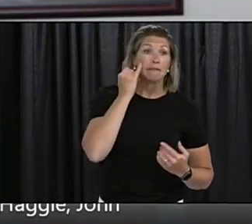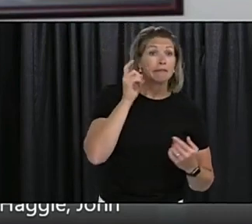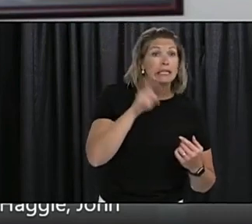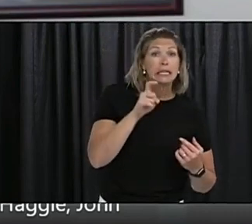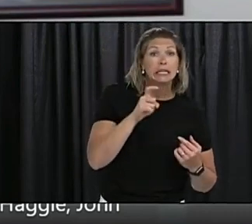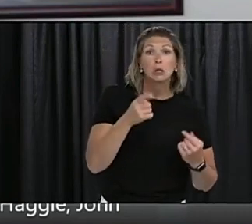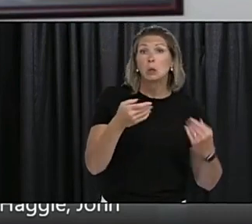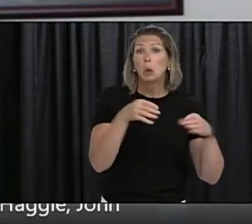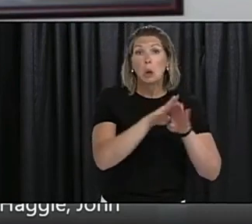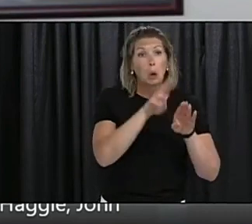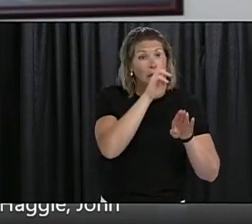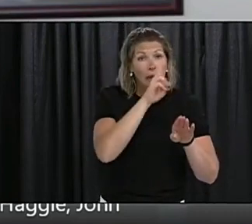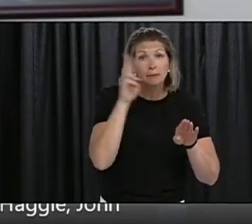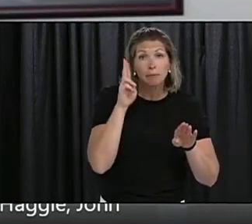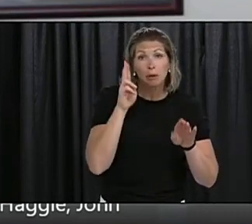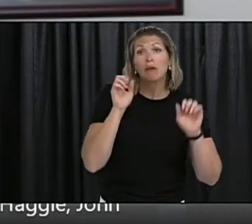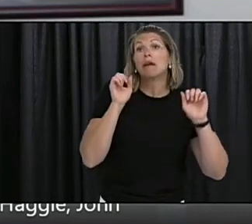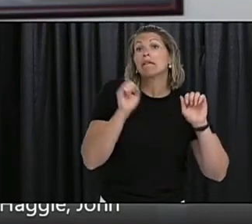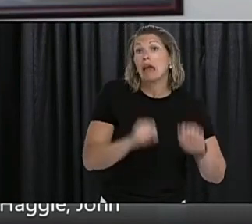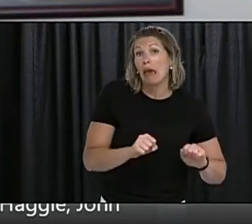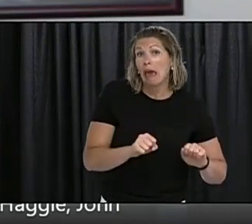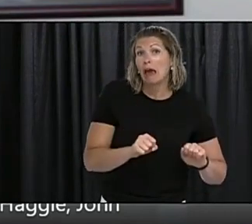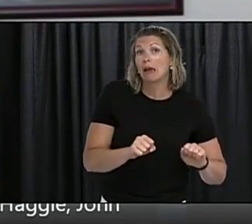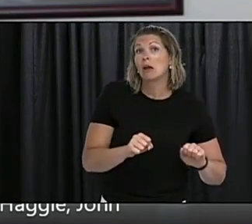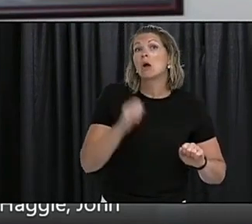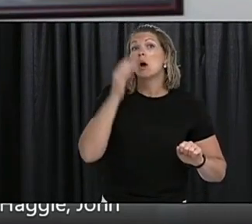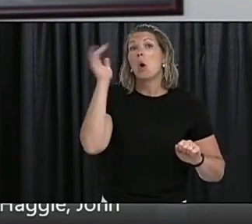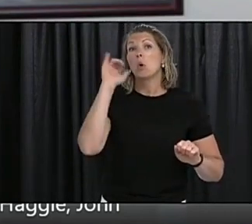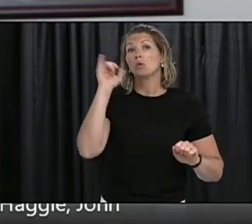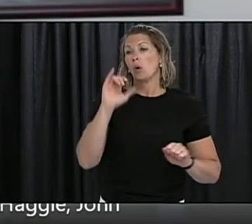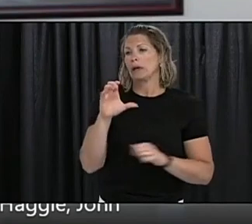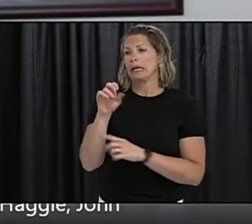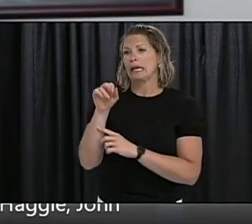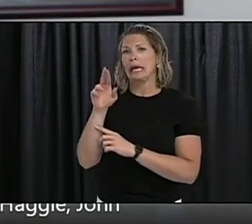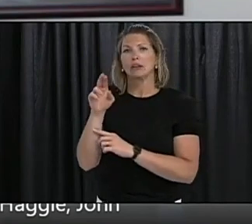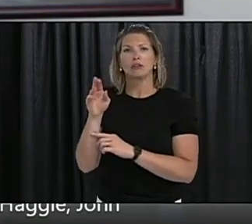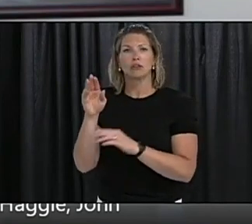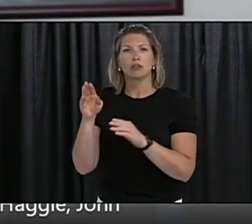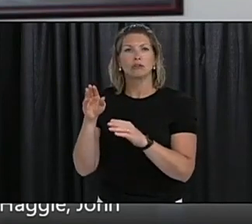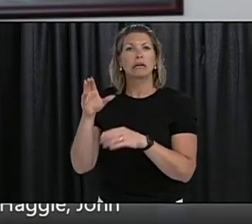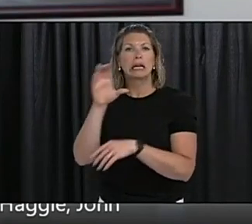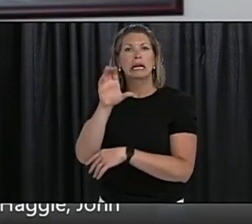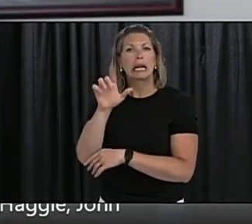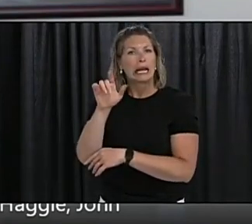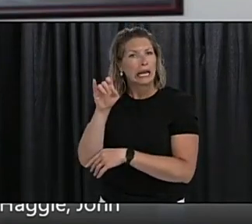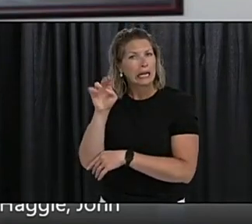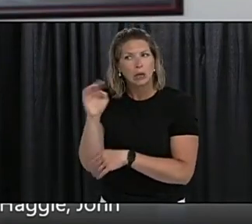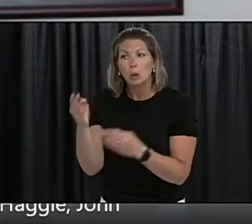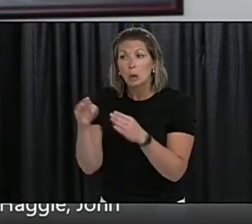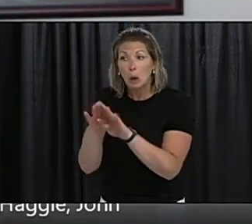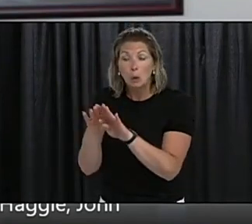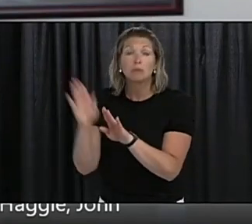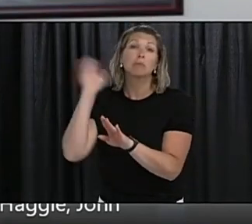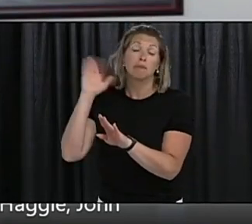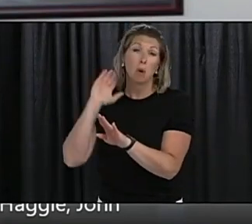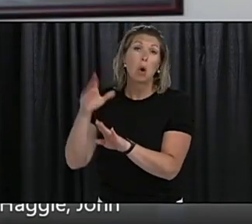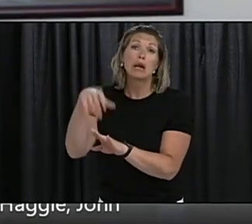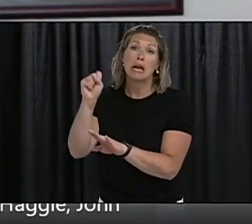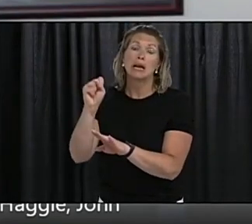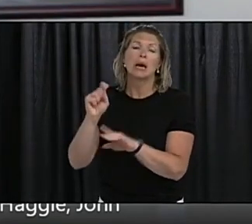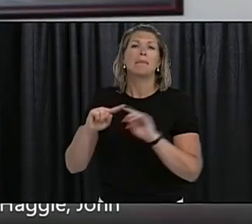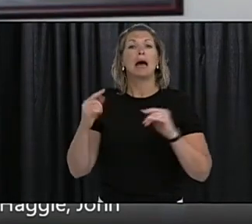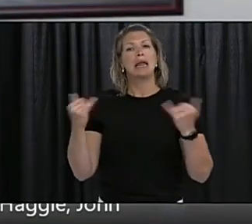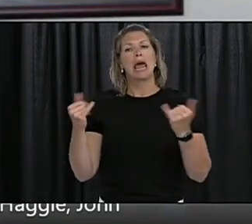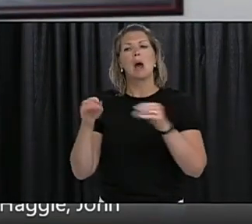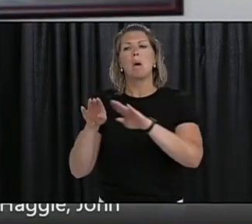patients and those kind of things. And now we've realized that our hospitalization rate was in actual fact pretty low. And we have begun